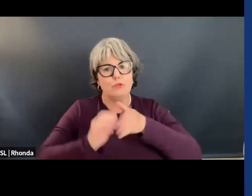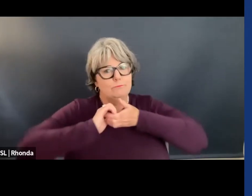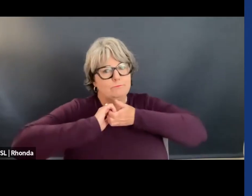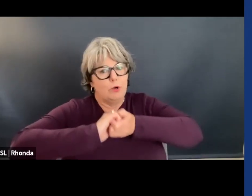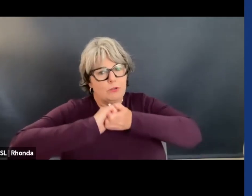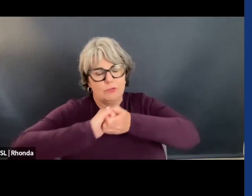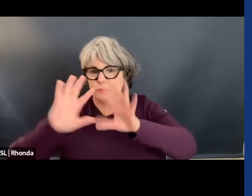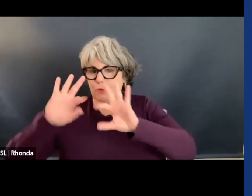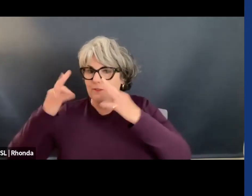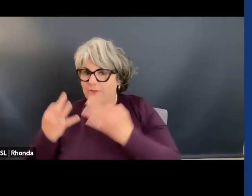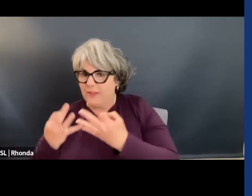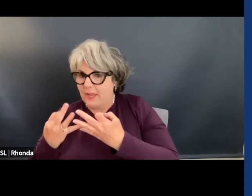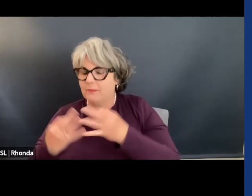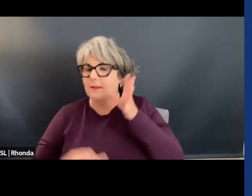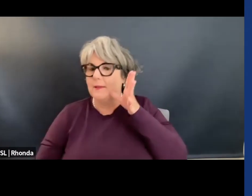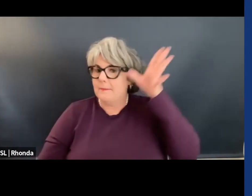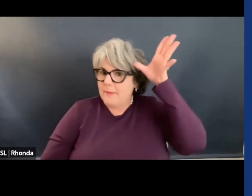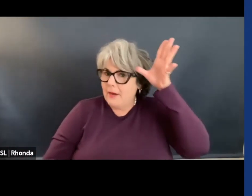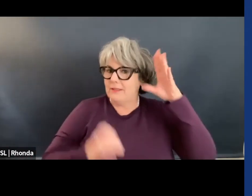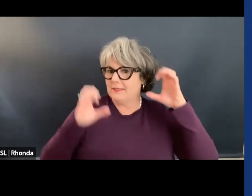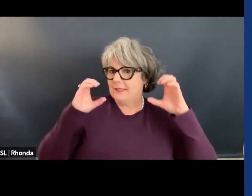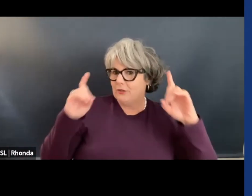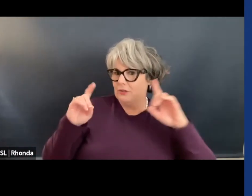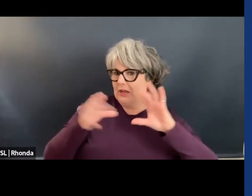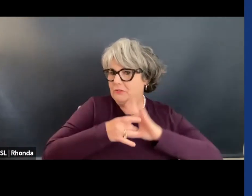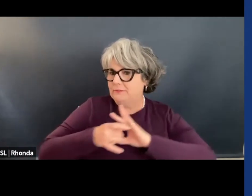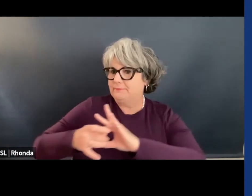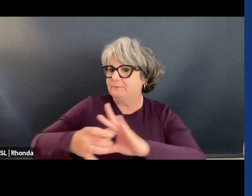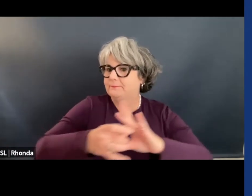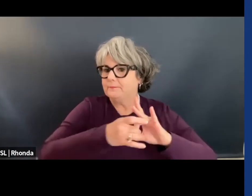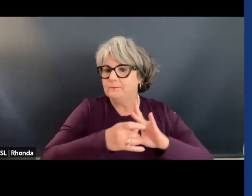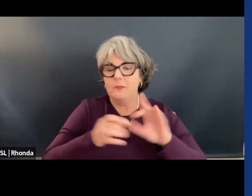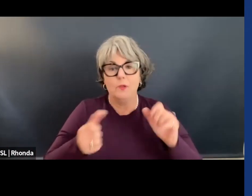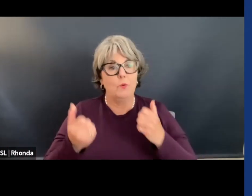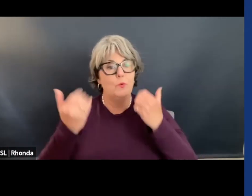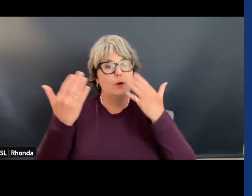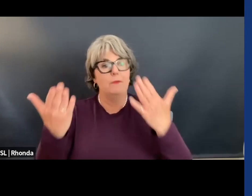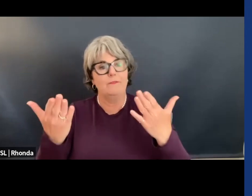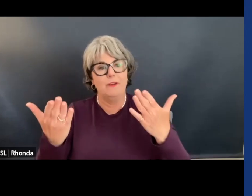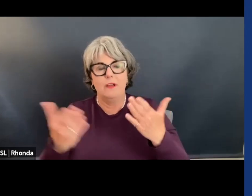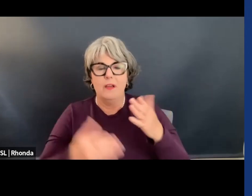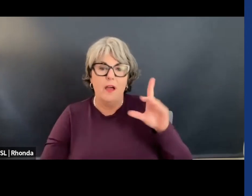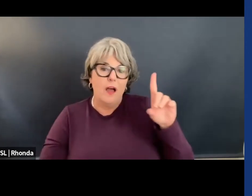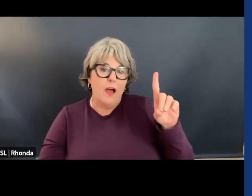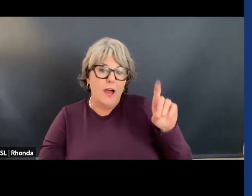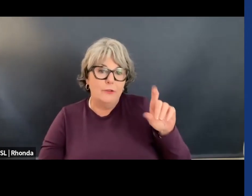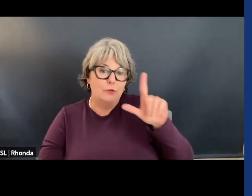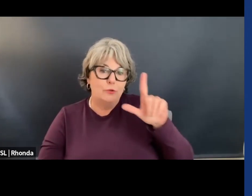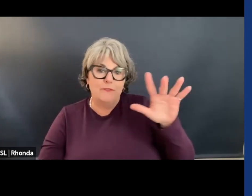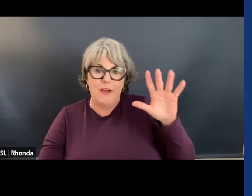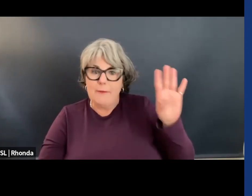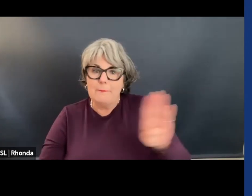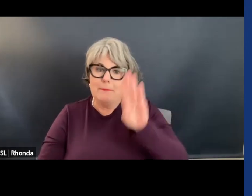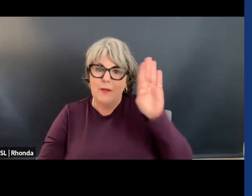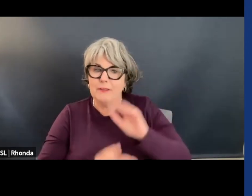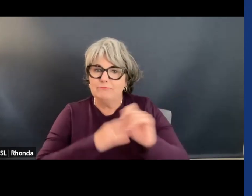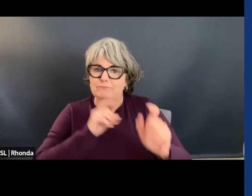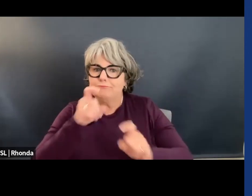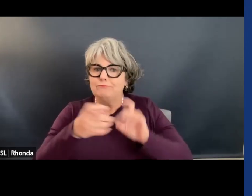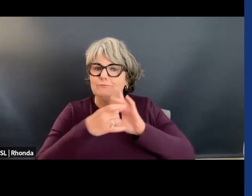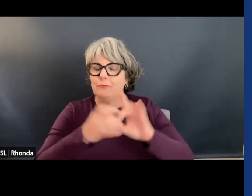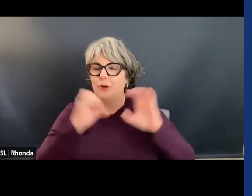with parents in education. When we provided almost $125 billion for